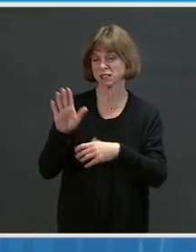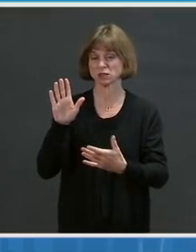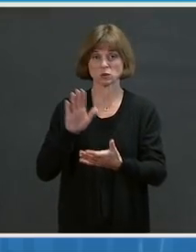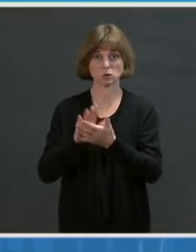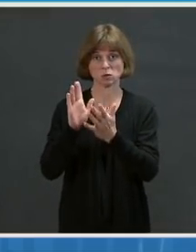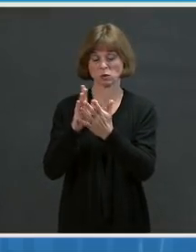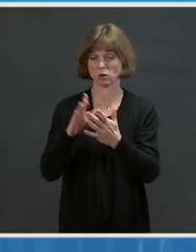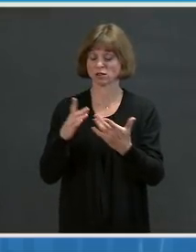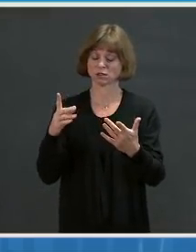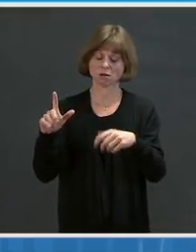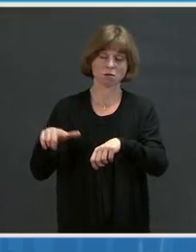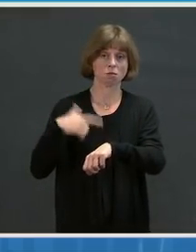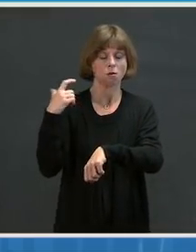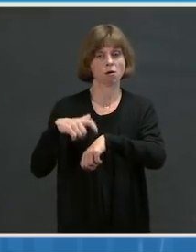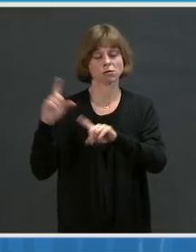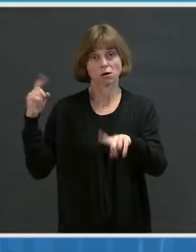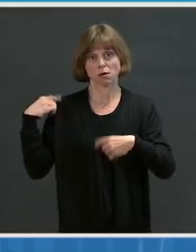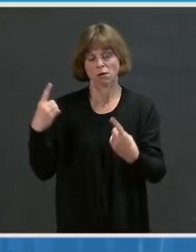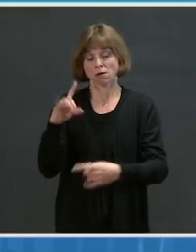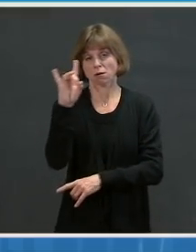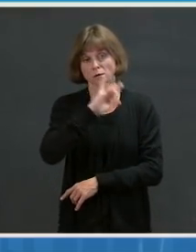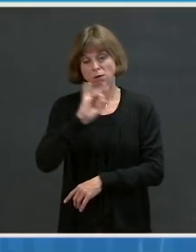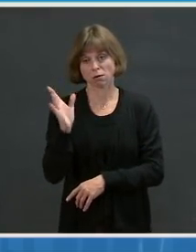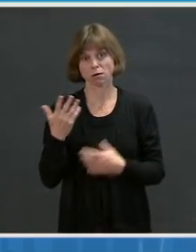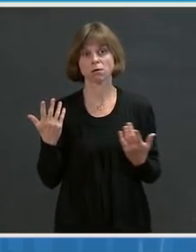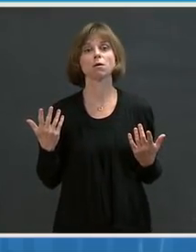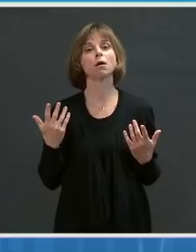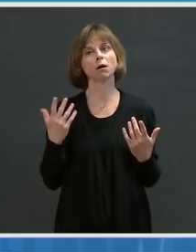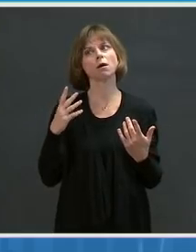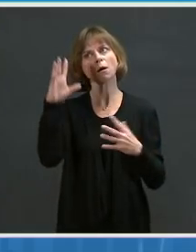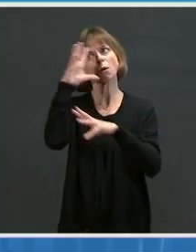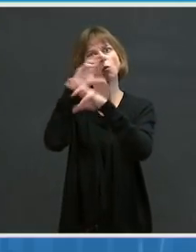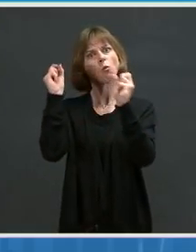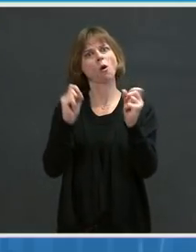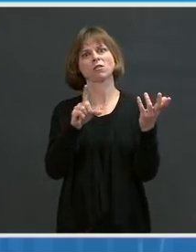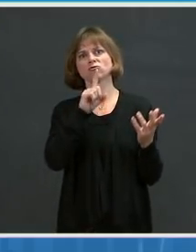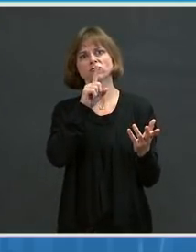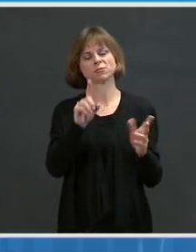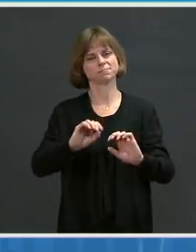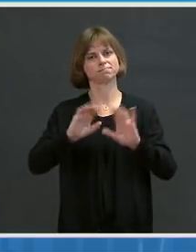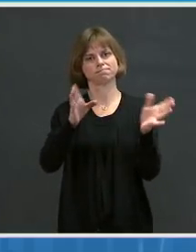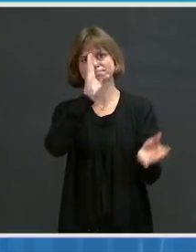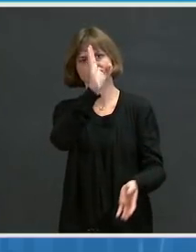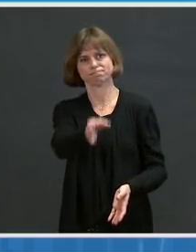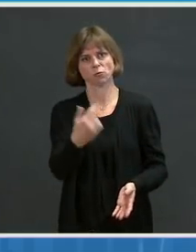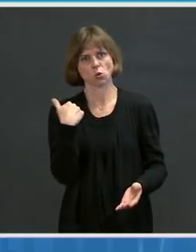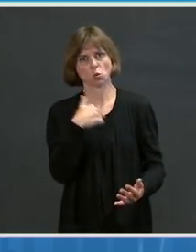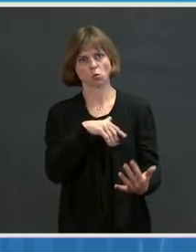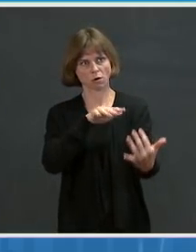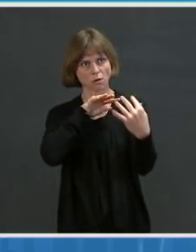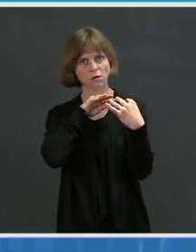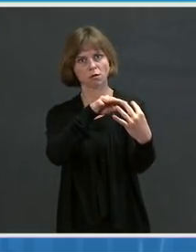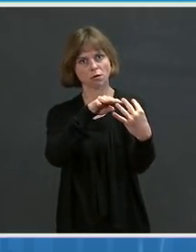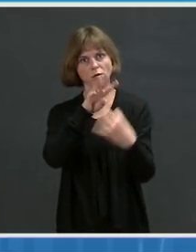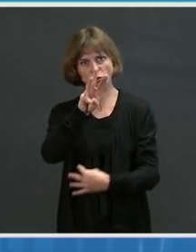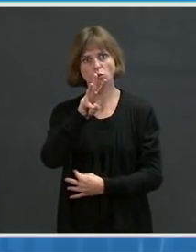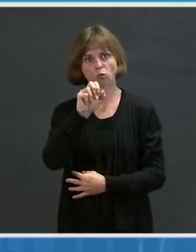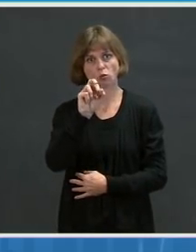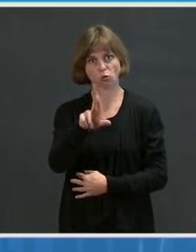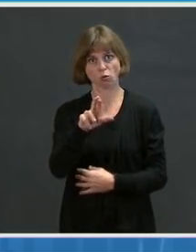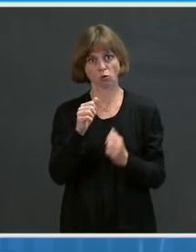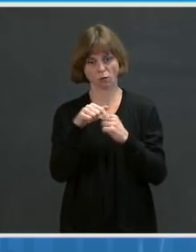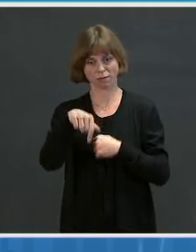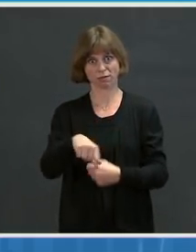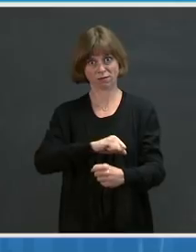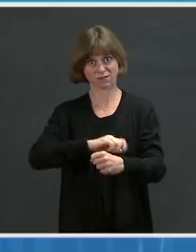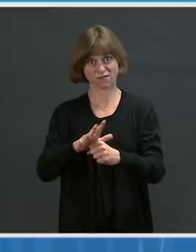President Biden is clear. We are at war with this virus, and we're using every resource at our disposal